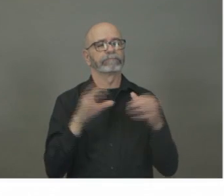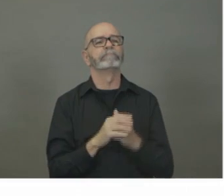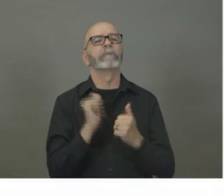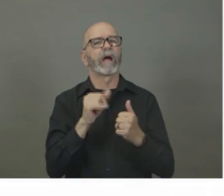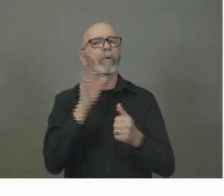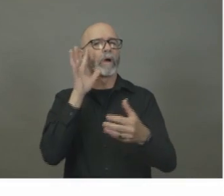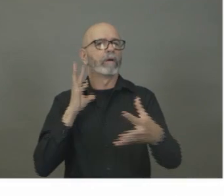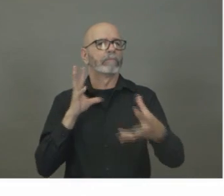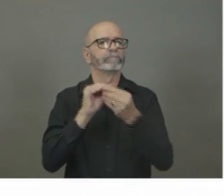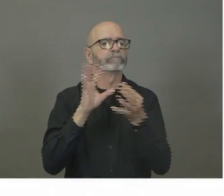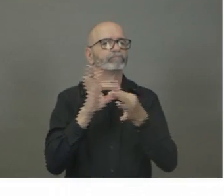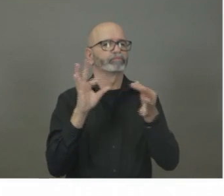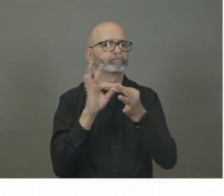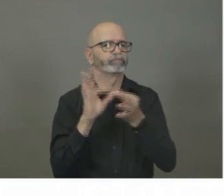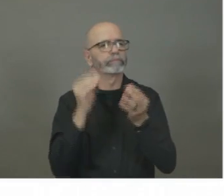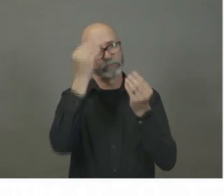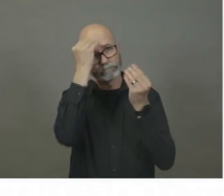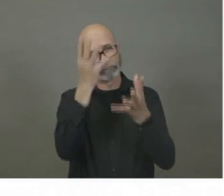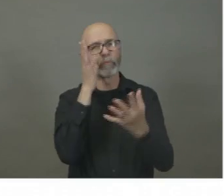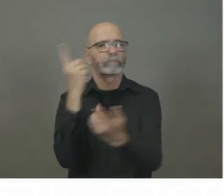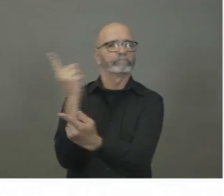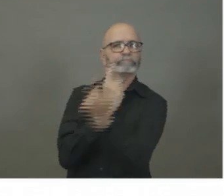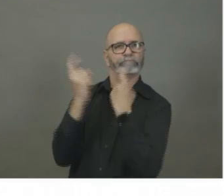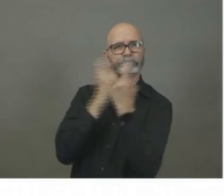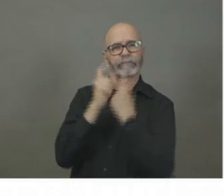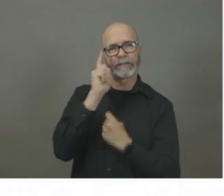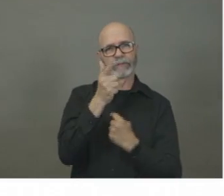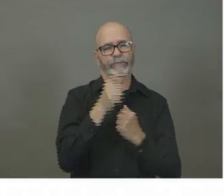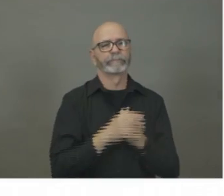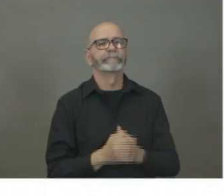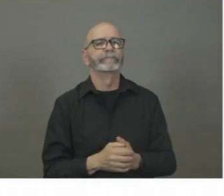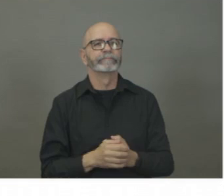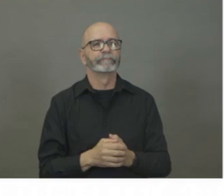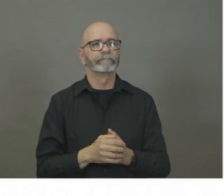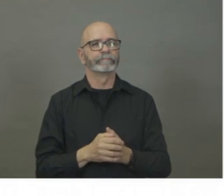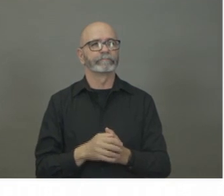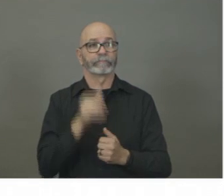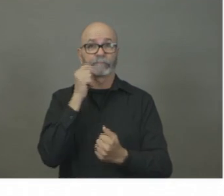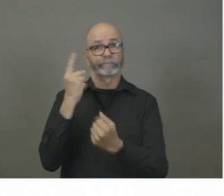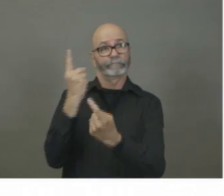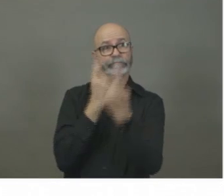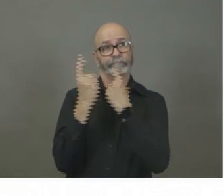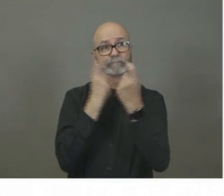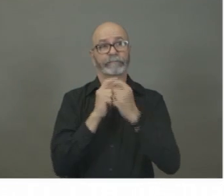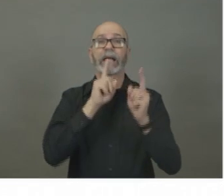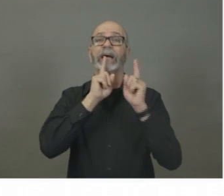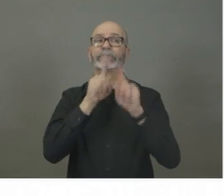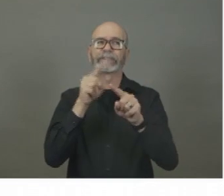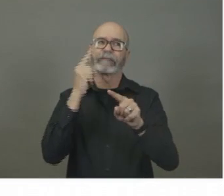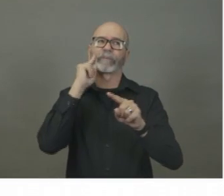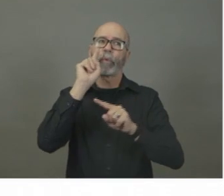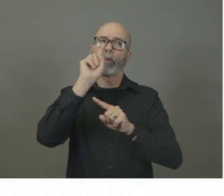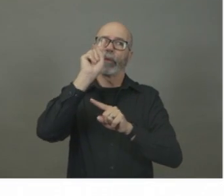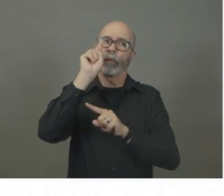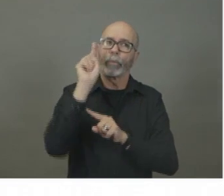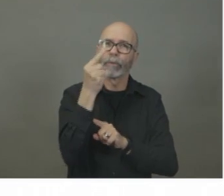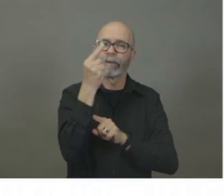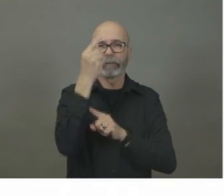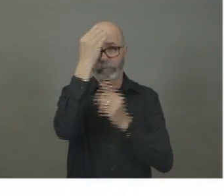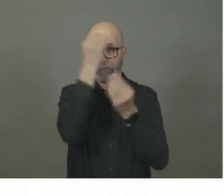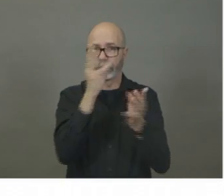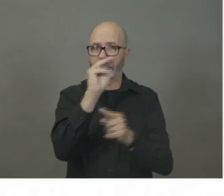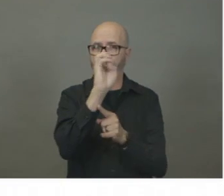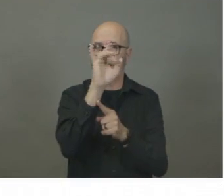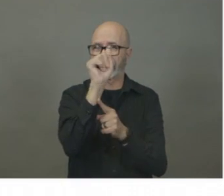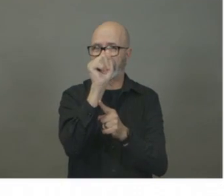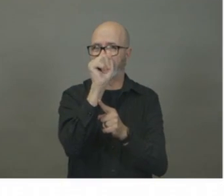of this news conference. The question and answer portion of this news conference is for media only. Again, we will take questions from the room